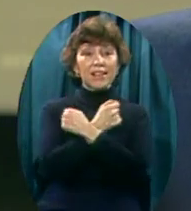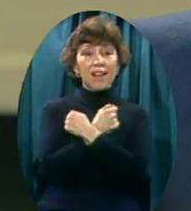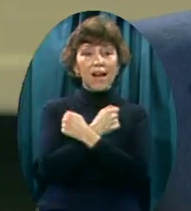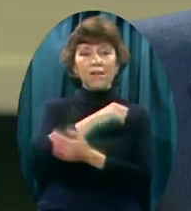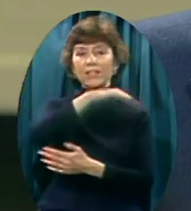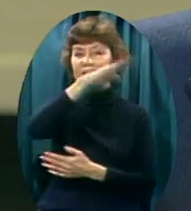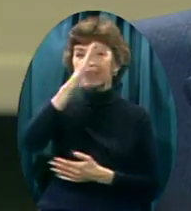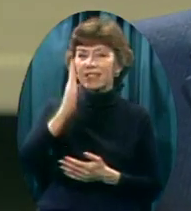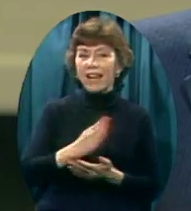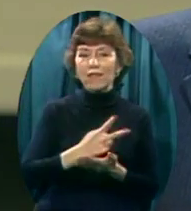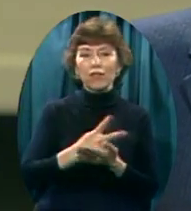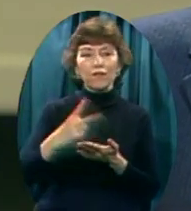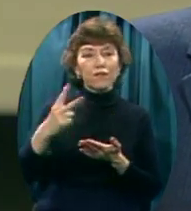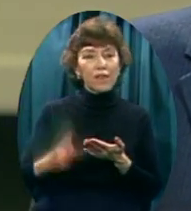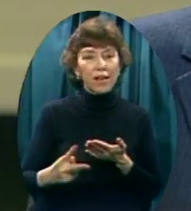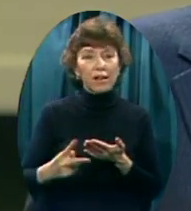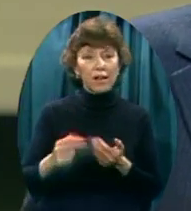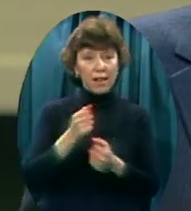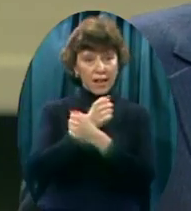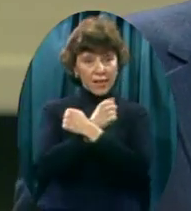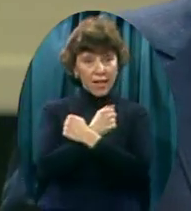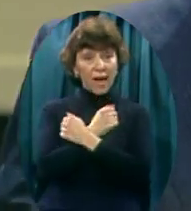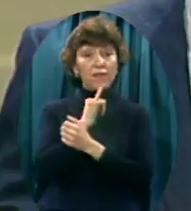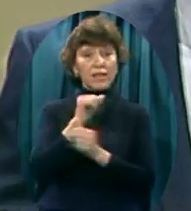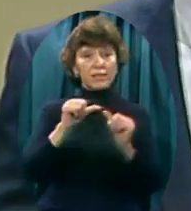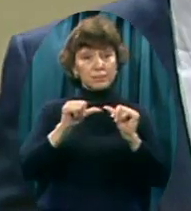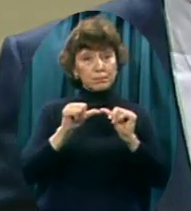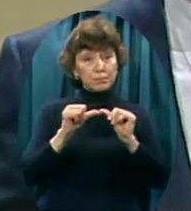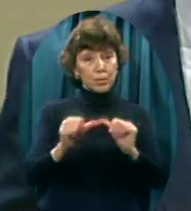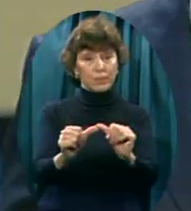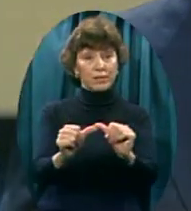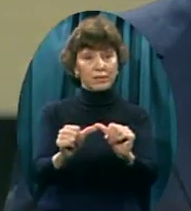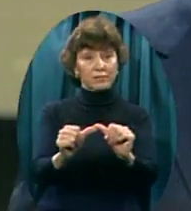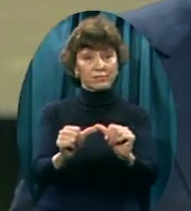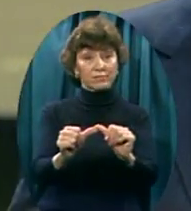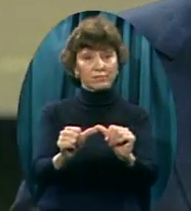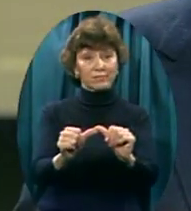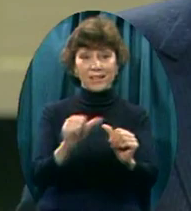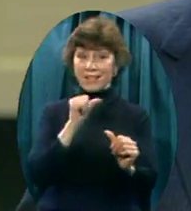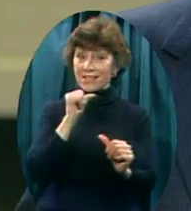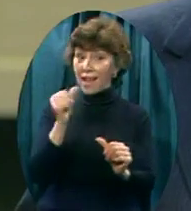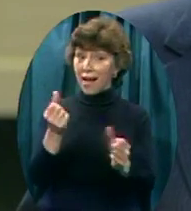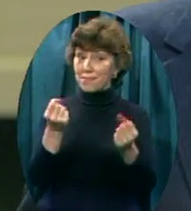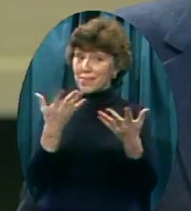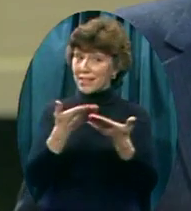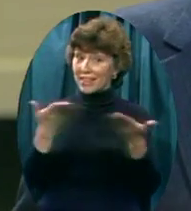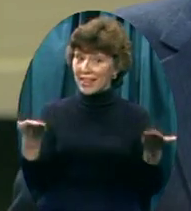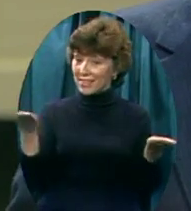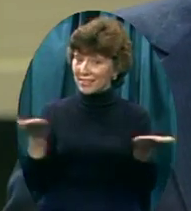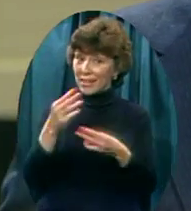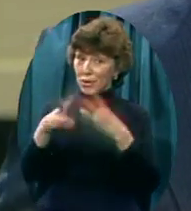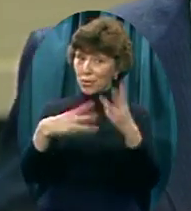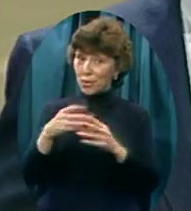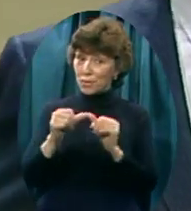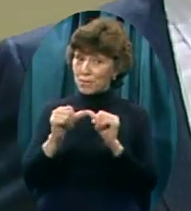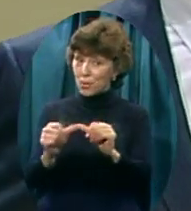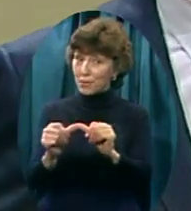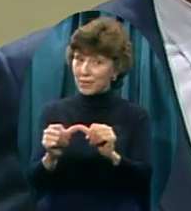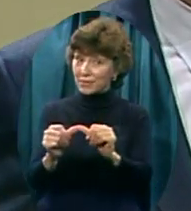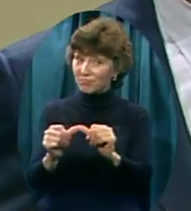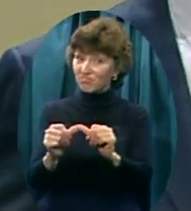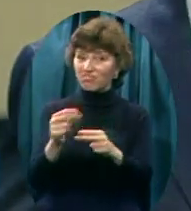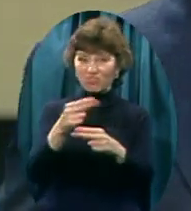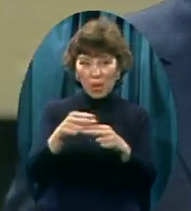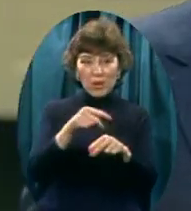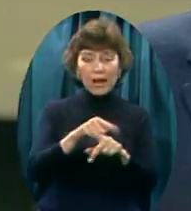Faileth Love is permanent Not much in this world Is permanent But love Is permanent The love of God Manifested in